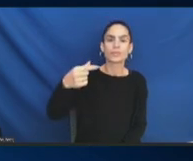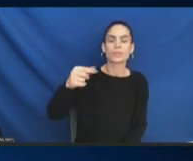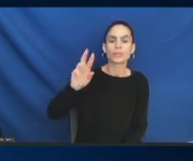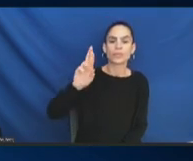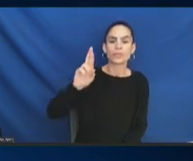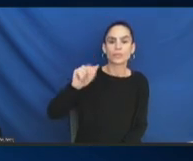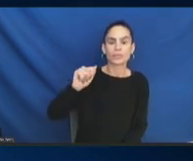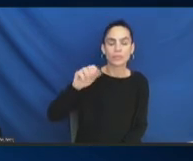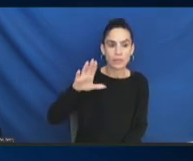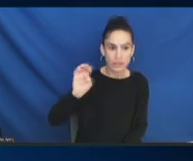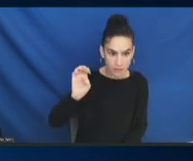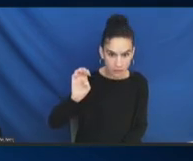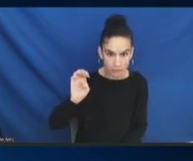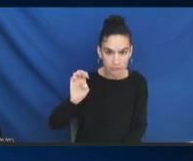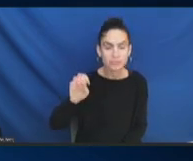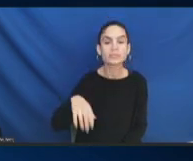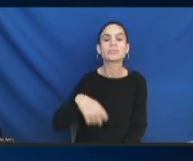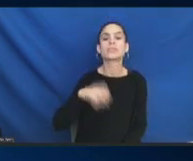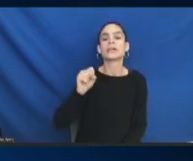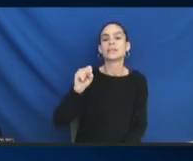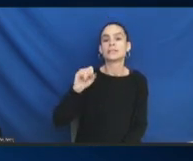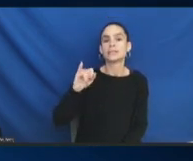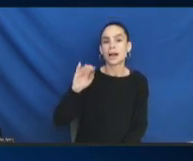Ying? Dr. Underwood?